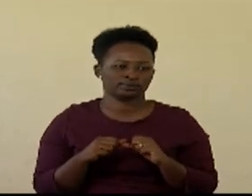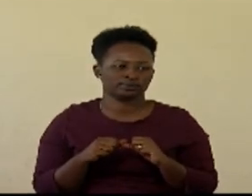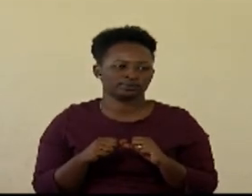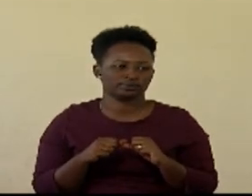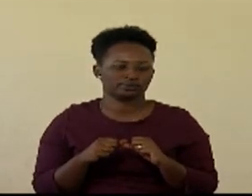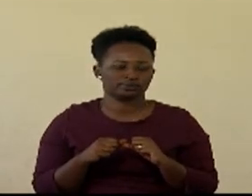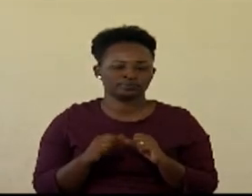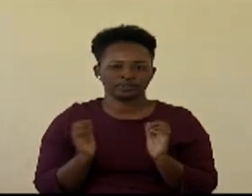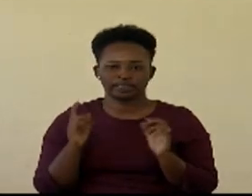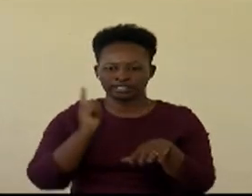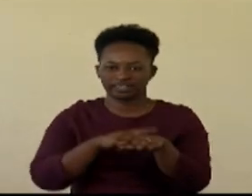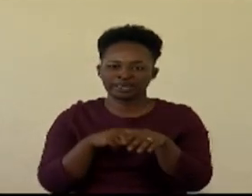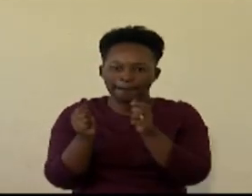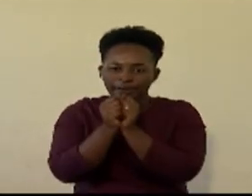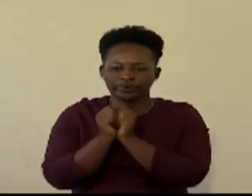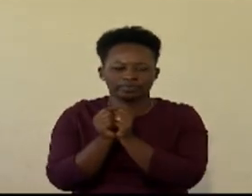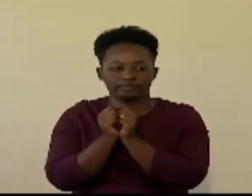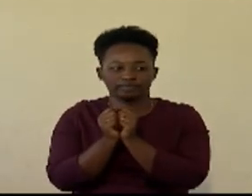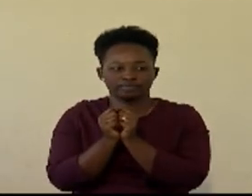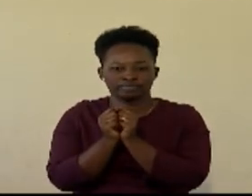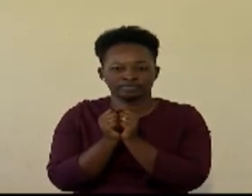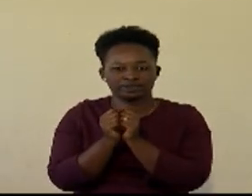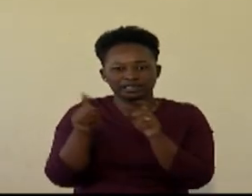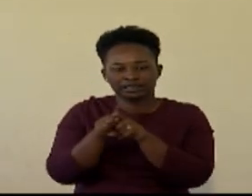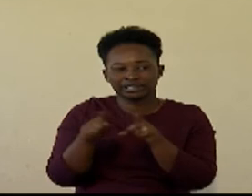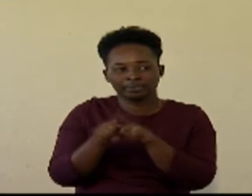sticking together like a lamp